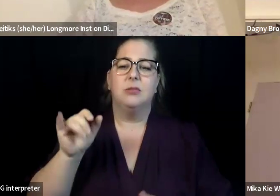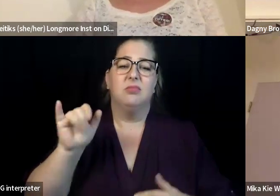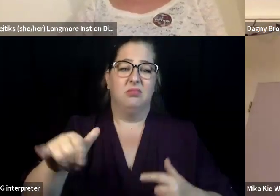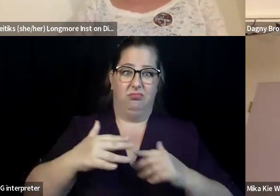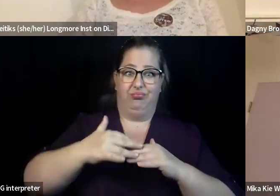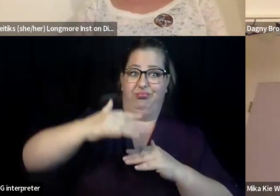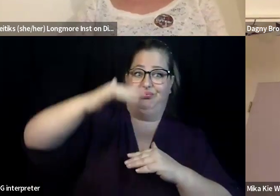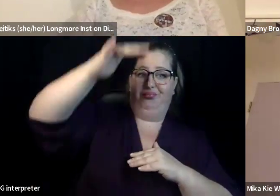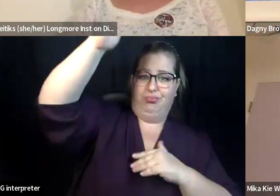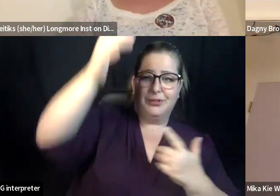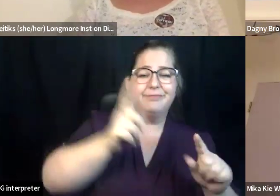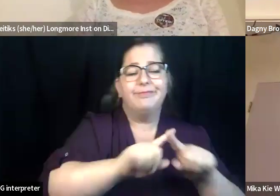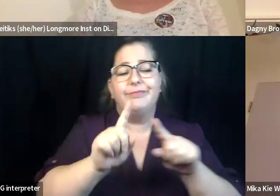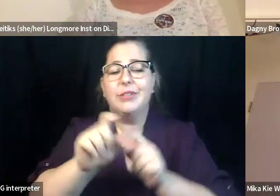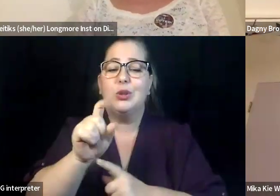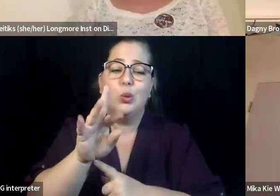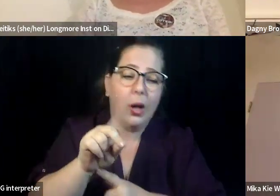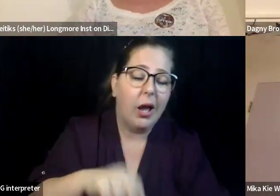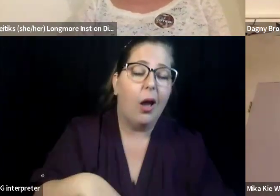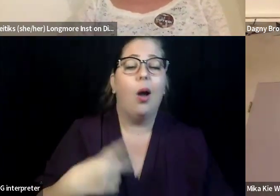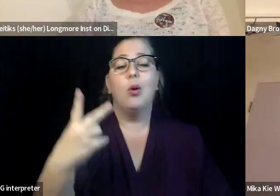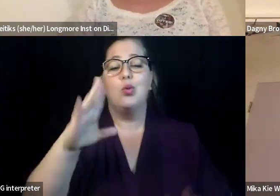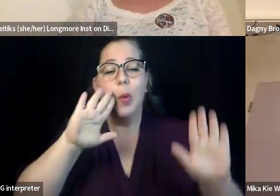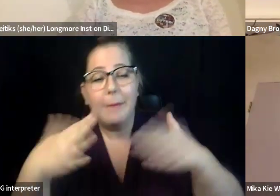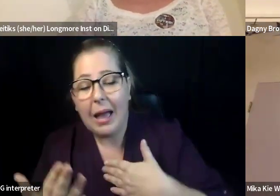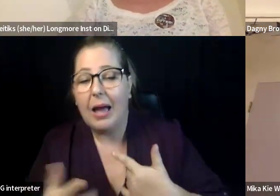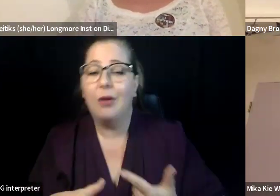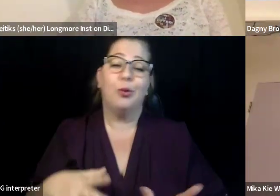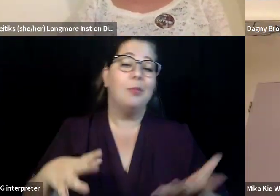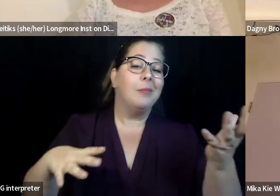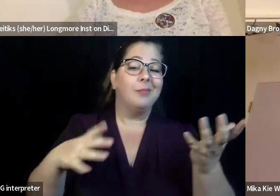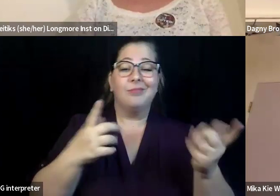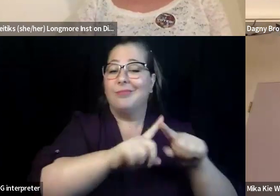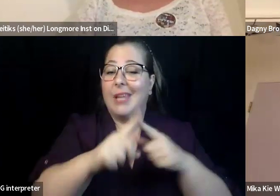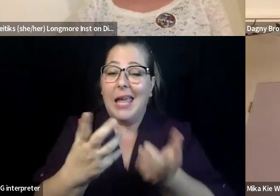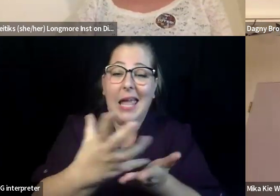process, but there will be a lottery open soon for the housing piece of it.